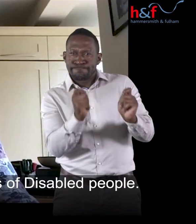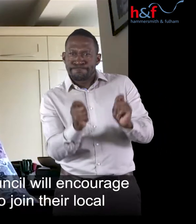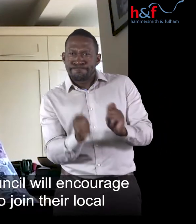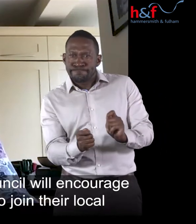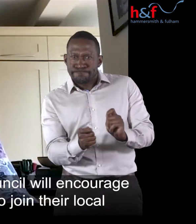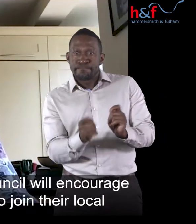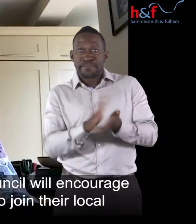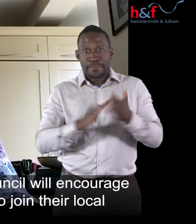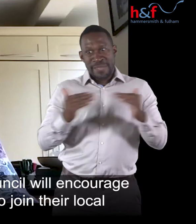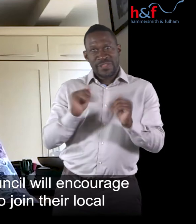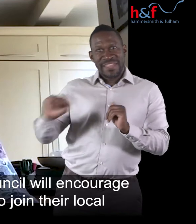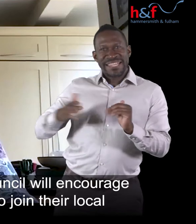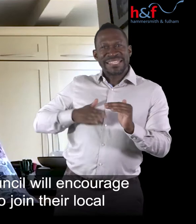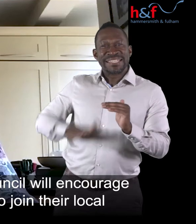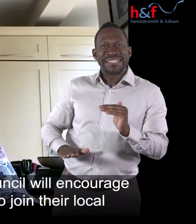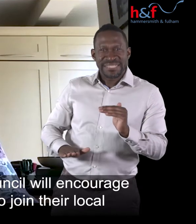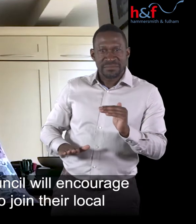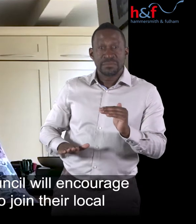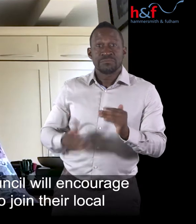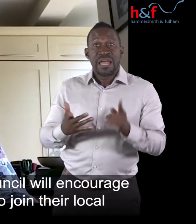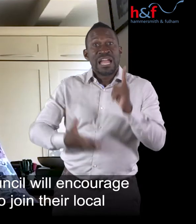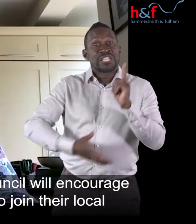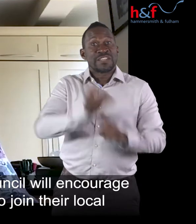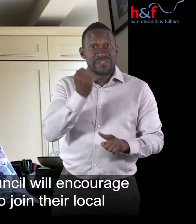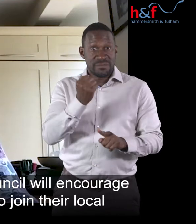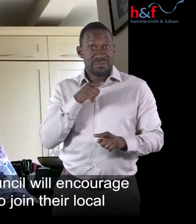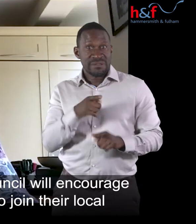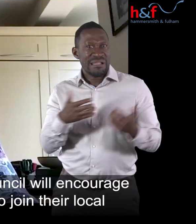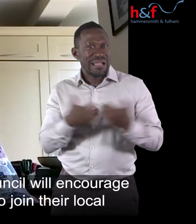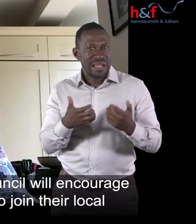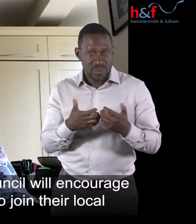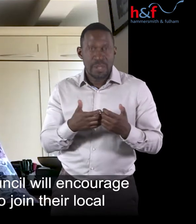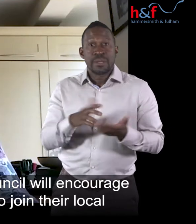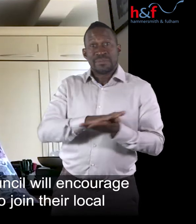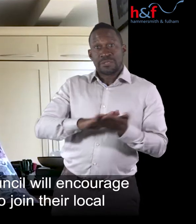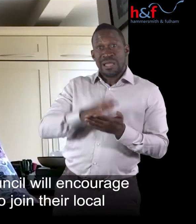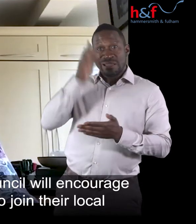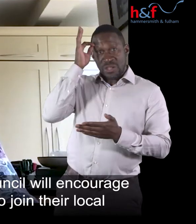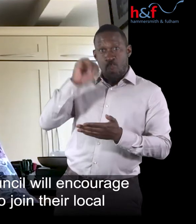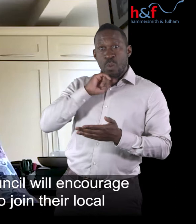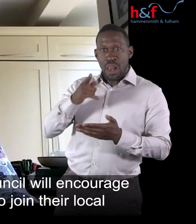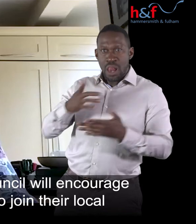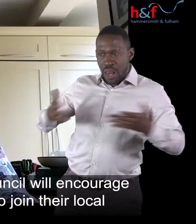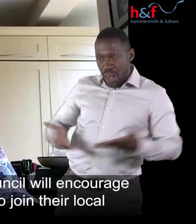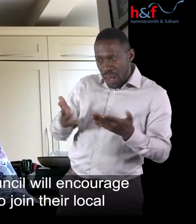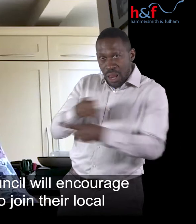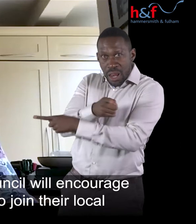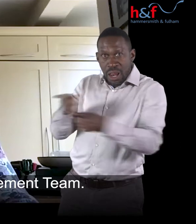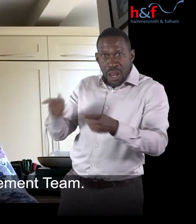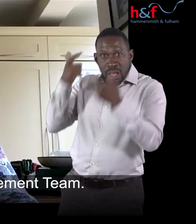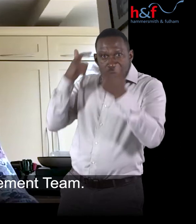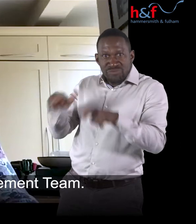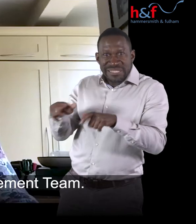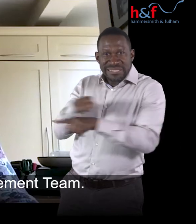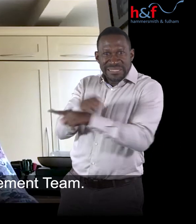To achieve this, the Council will encourage disabled residents to join their local